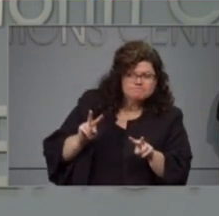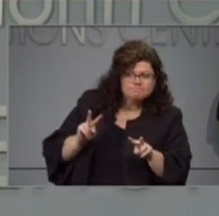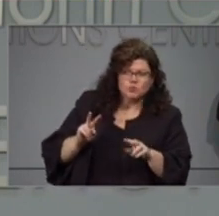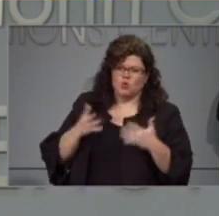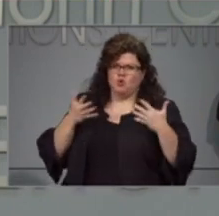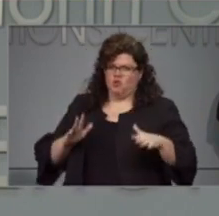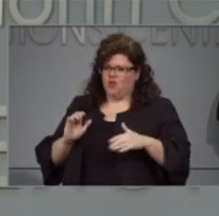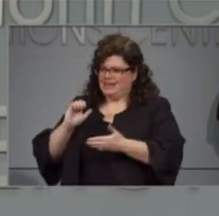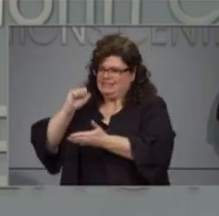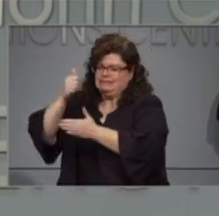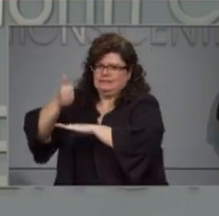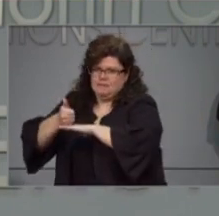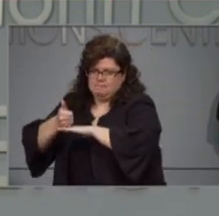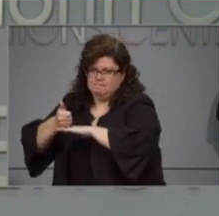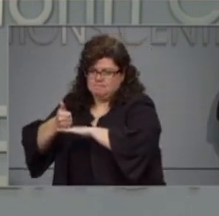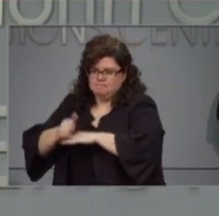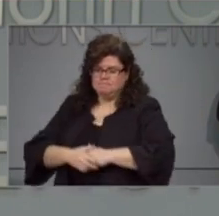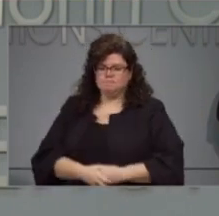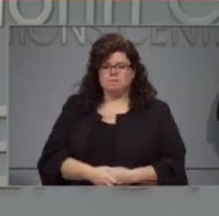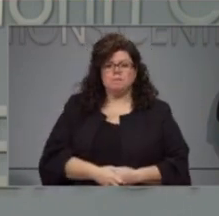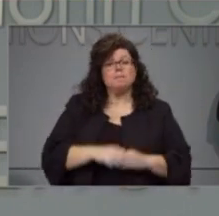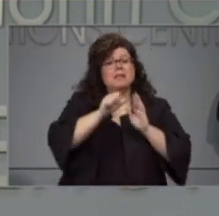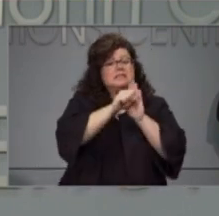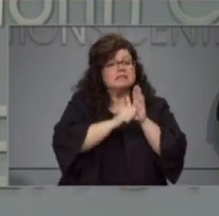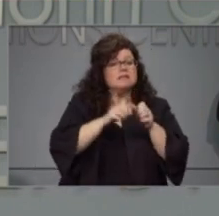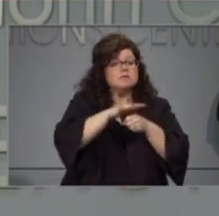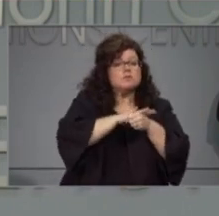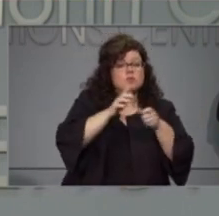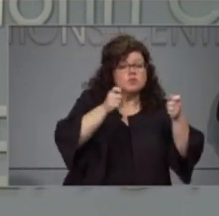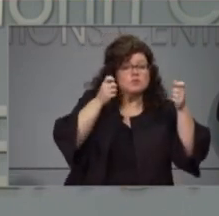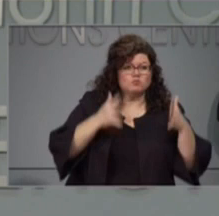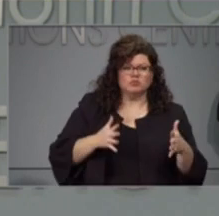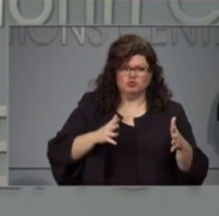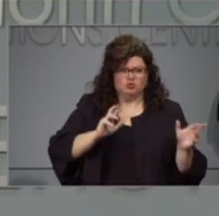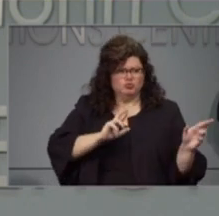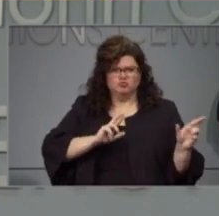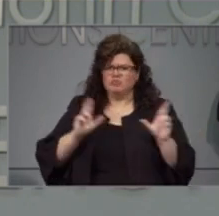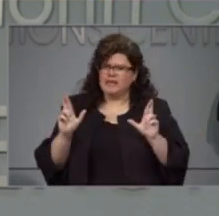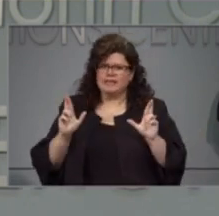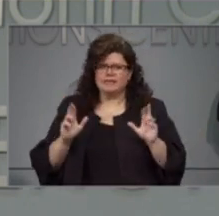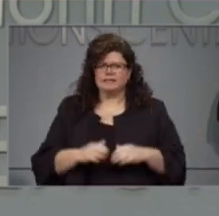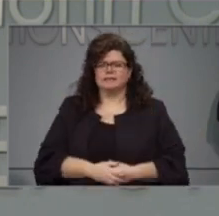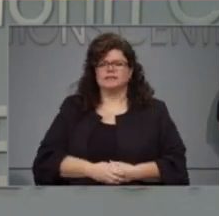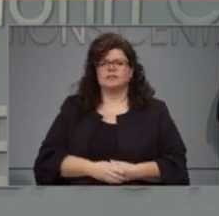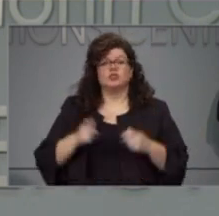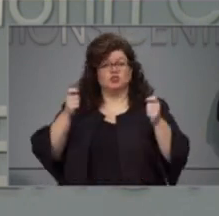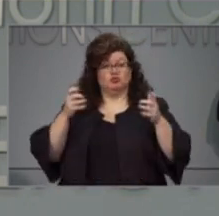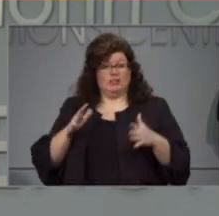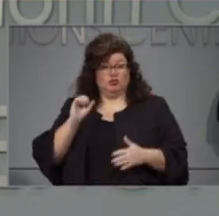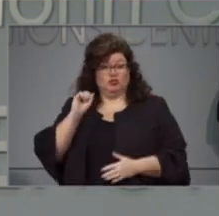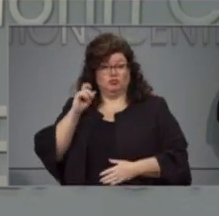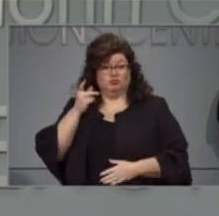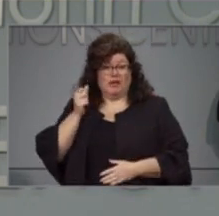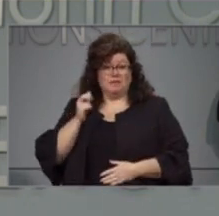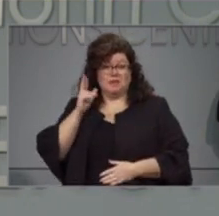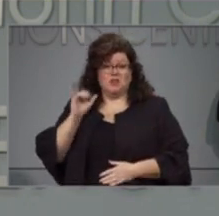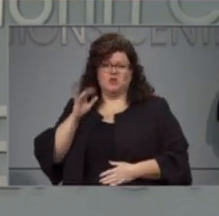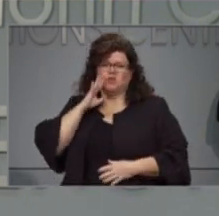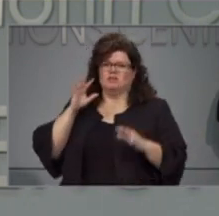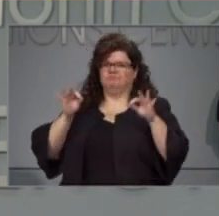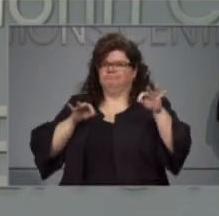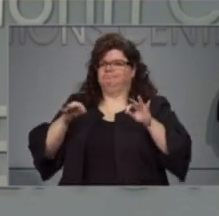State and local officials continue to be on the ready. And director Sprayberry will discuss more of those preparations.